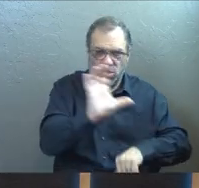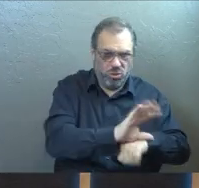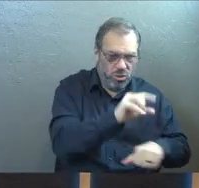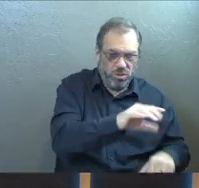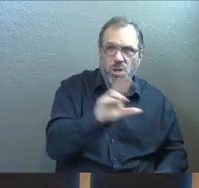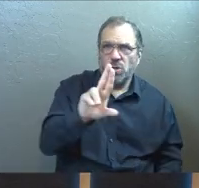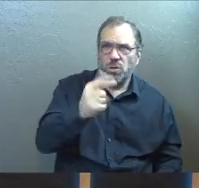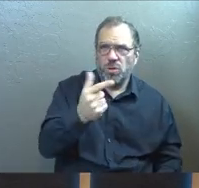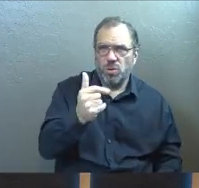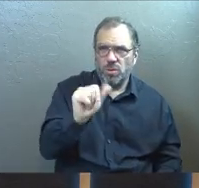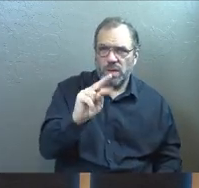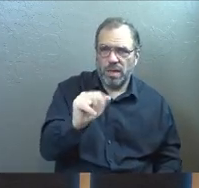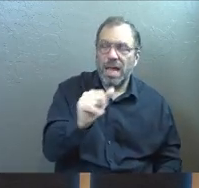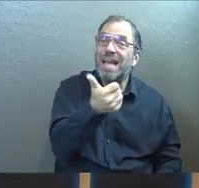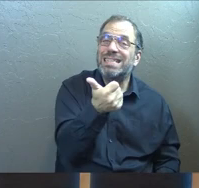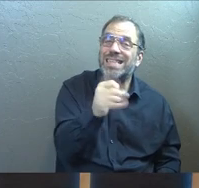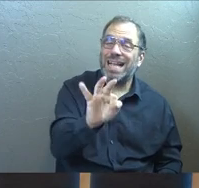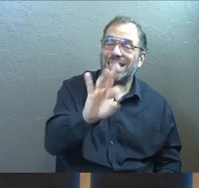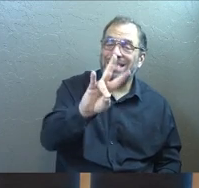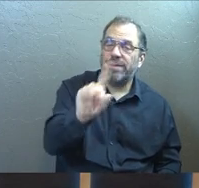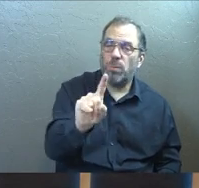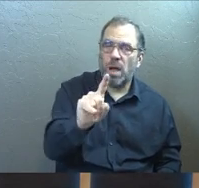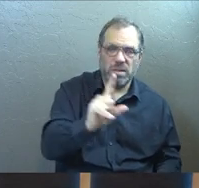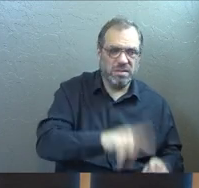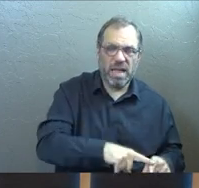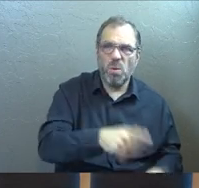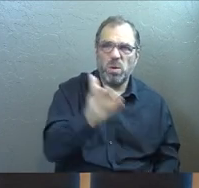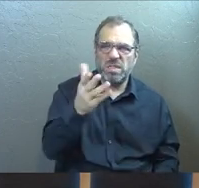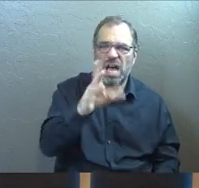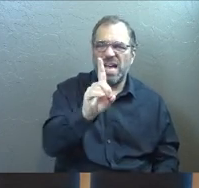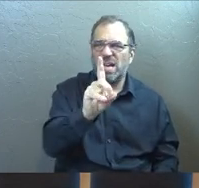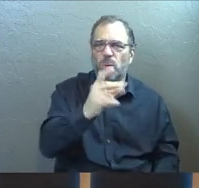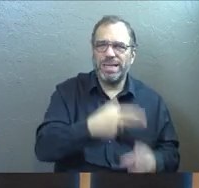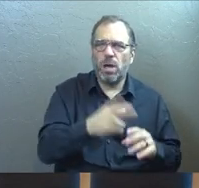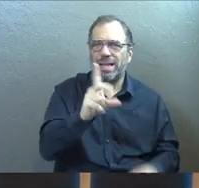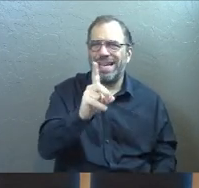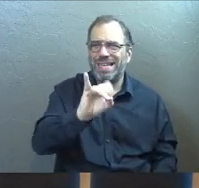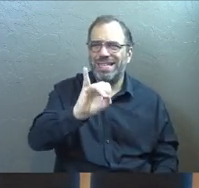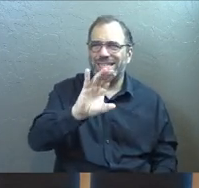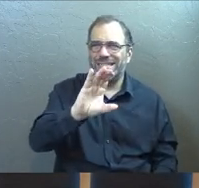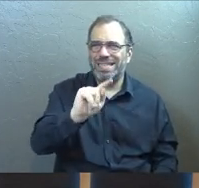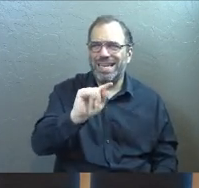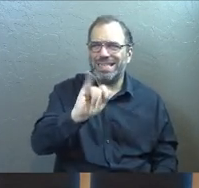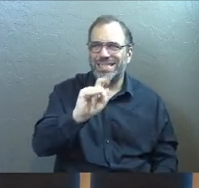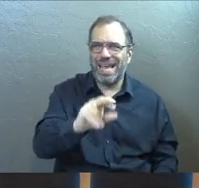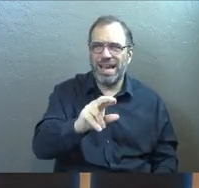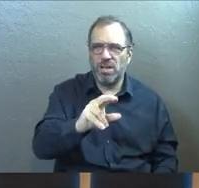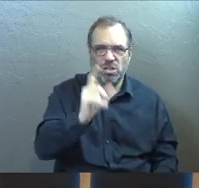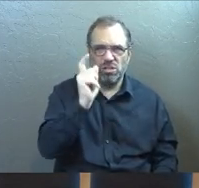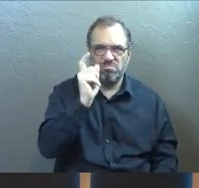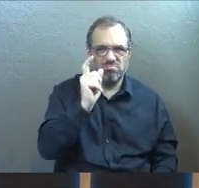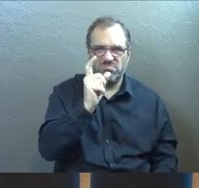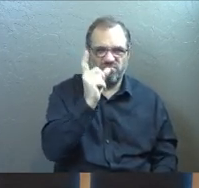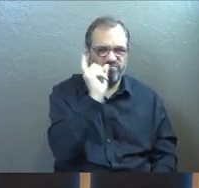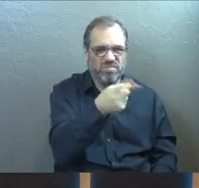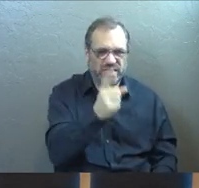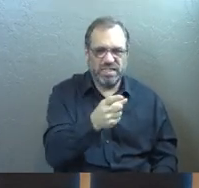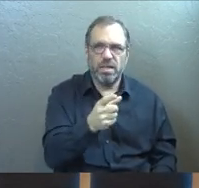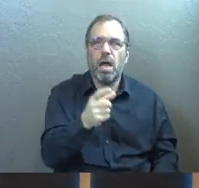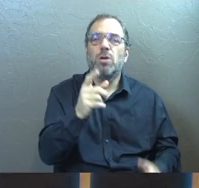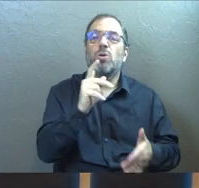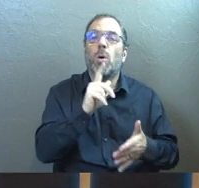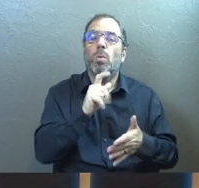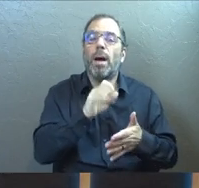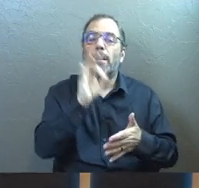But in Uganda in 1971, there was a dictator that came and took power. And this pastor wrote this story in some